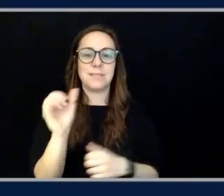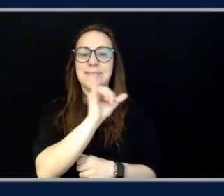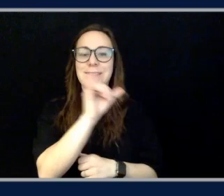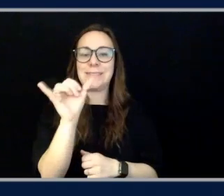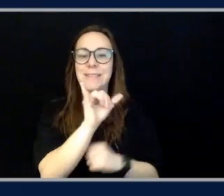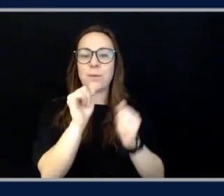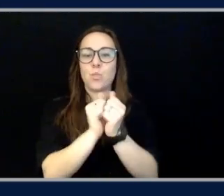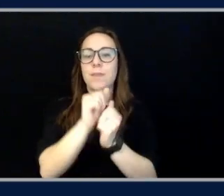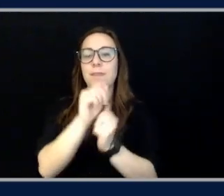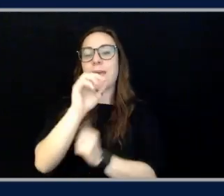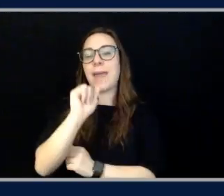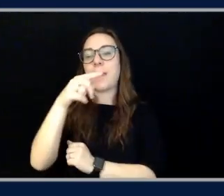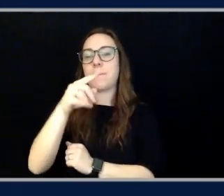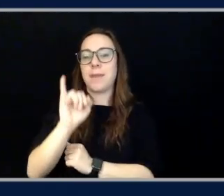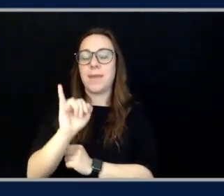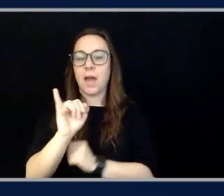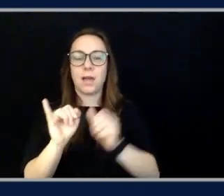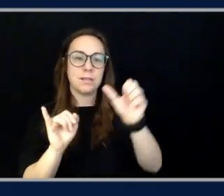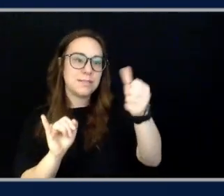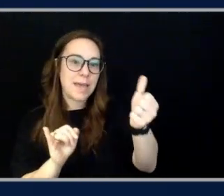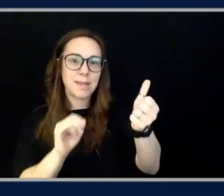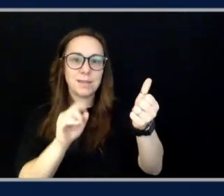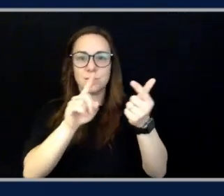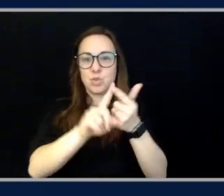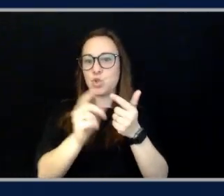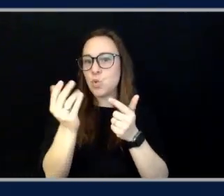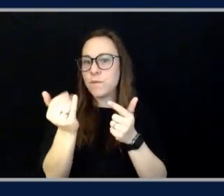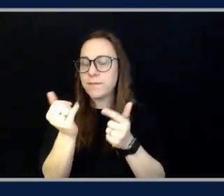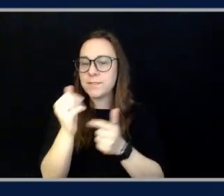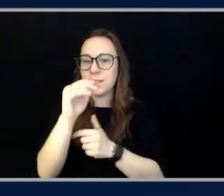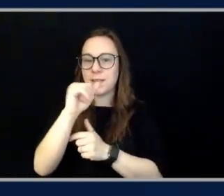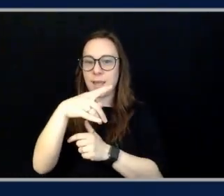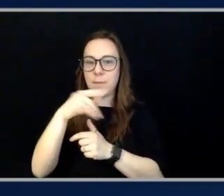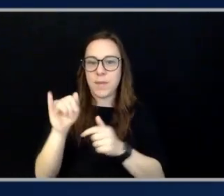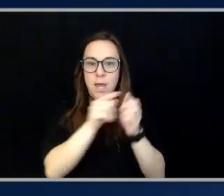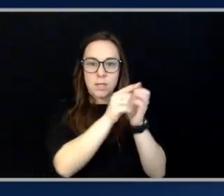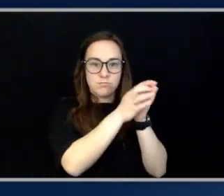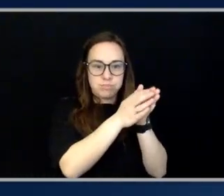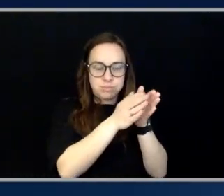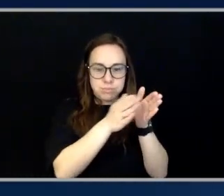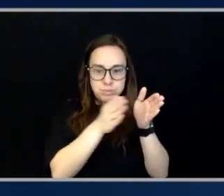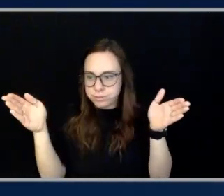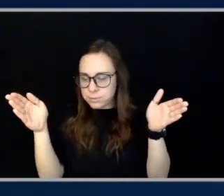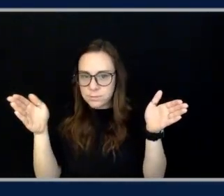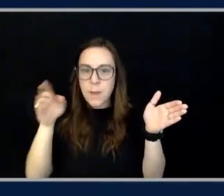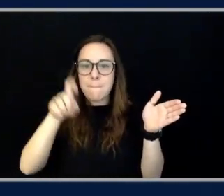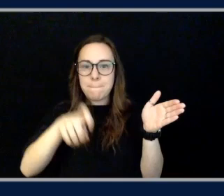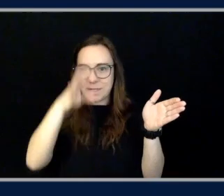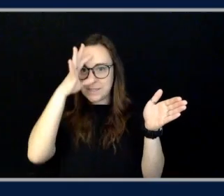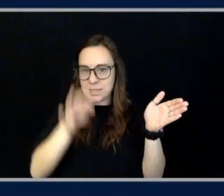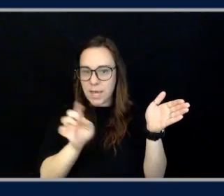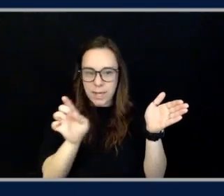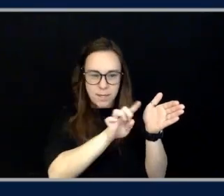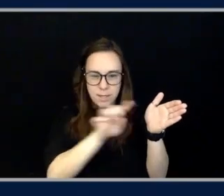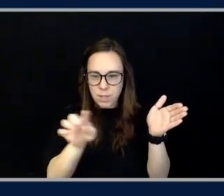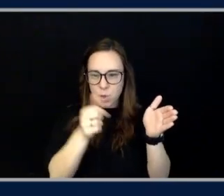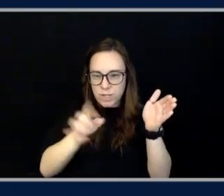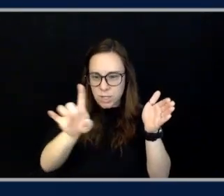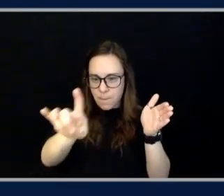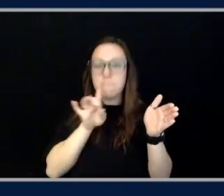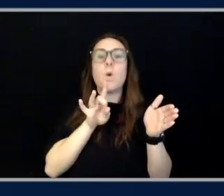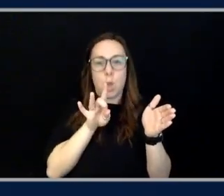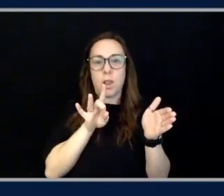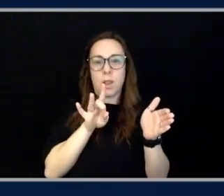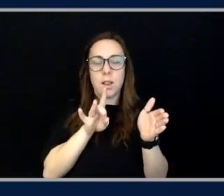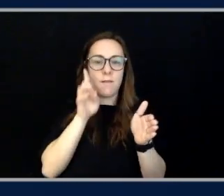10, 15 APIs in the prompt. The model has to actually decide which service to call in order to get the right information to take the action. So